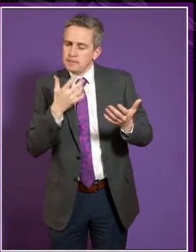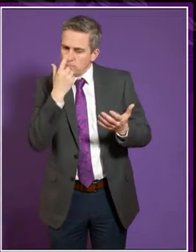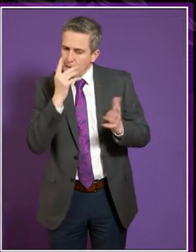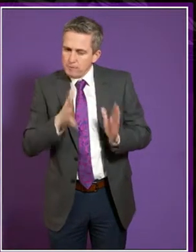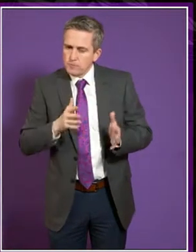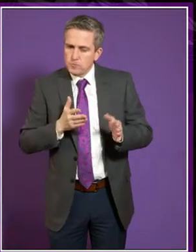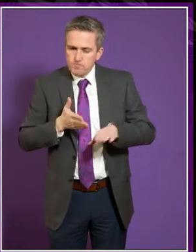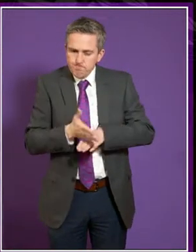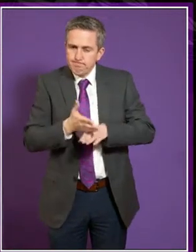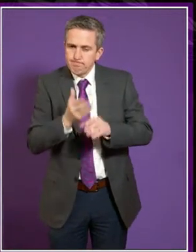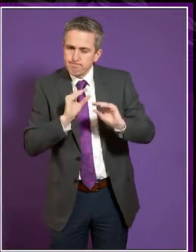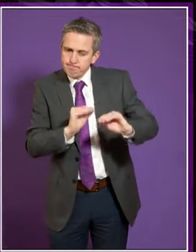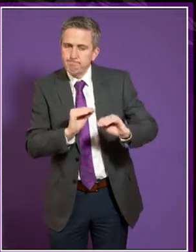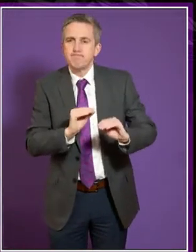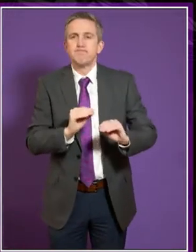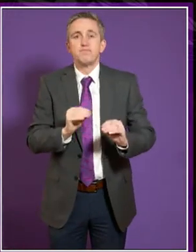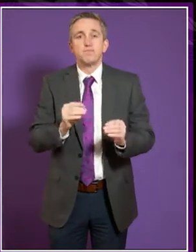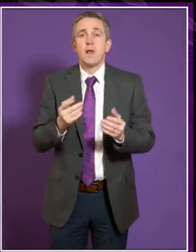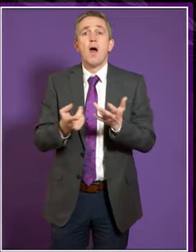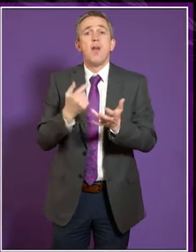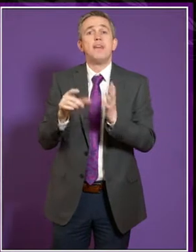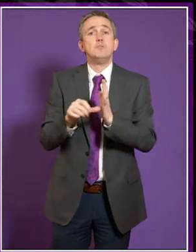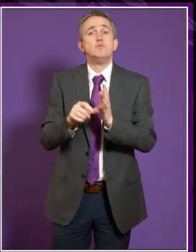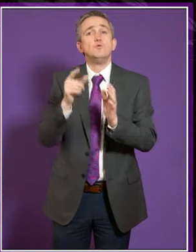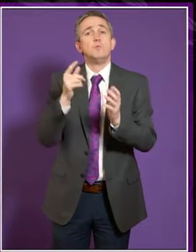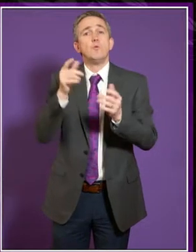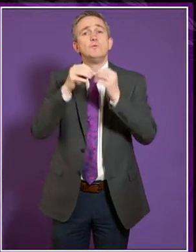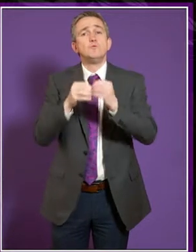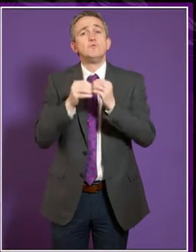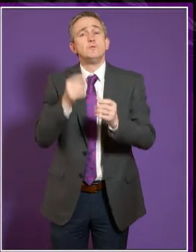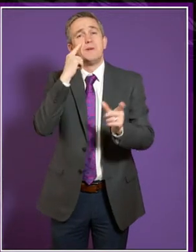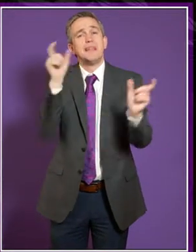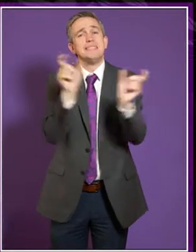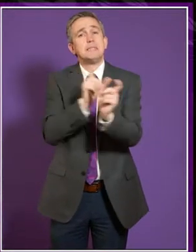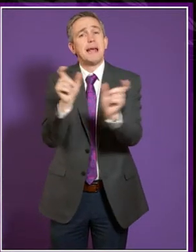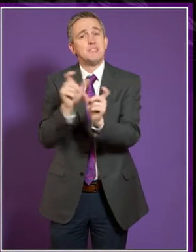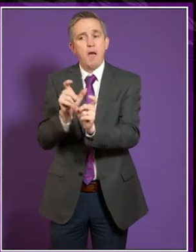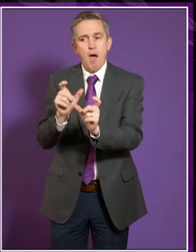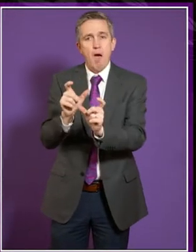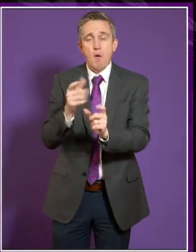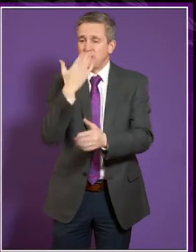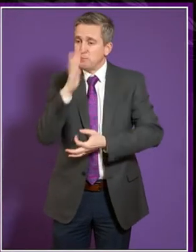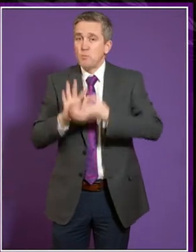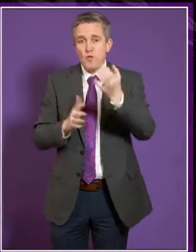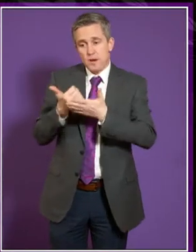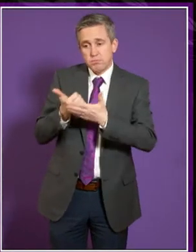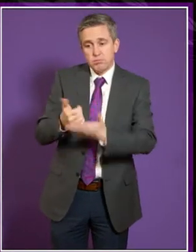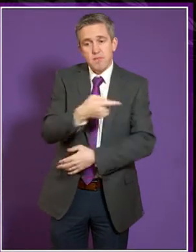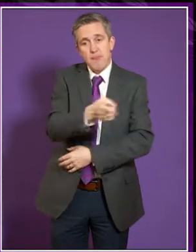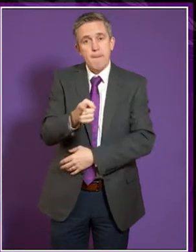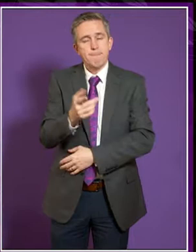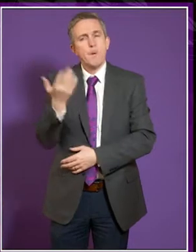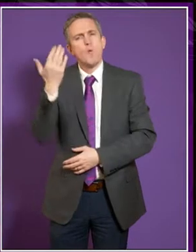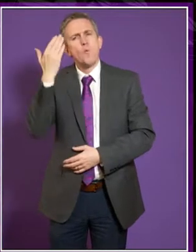we're much more conscious of dyslexia among students nowadays and deal with that much better. Mental health,